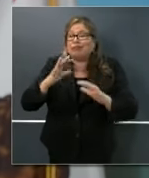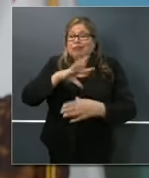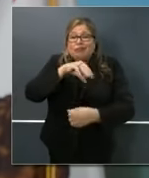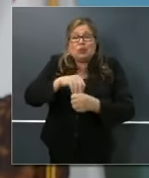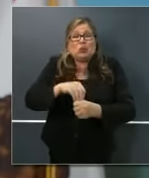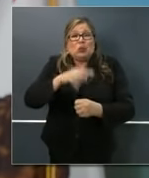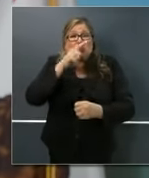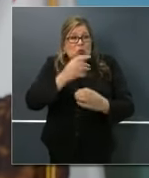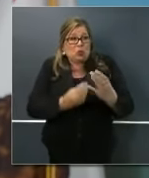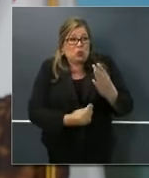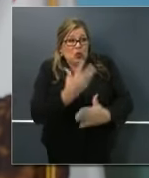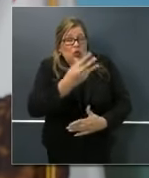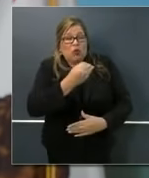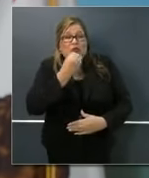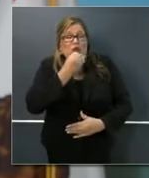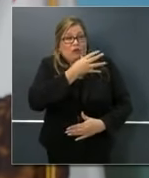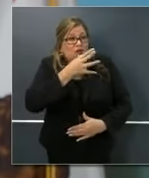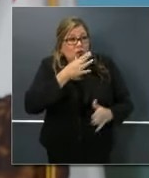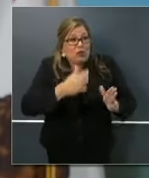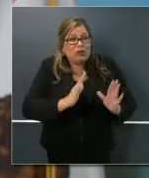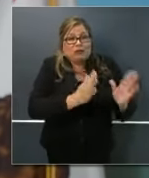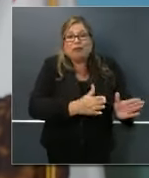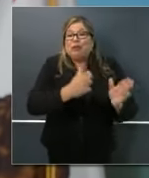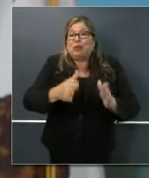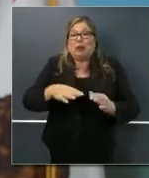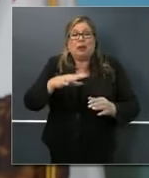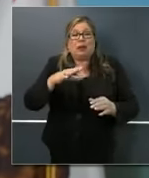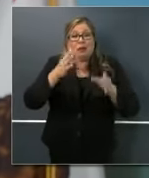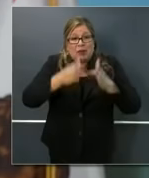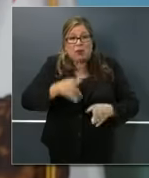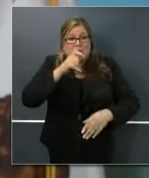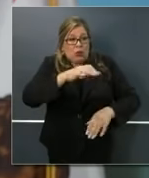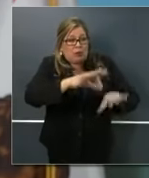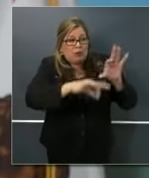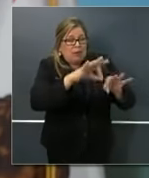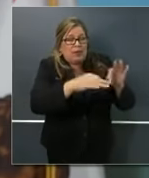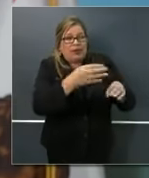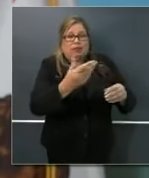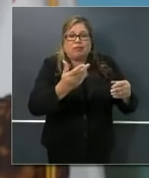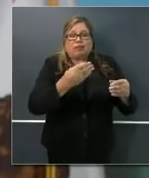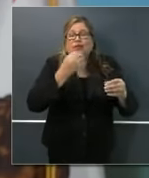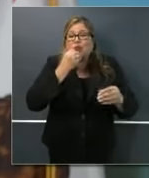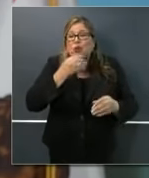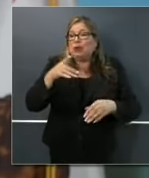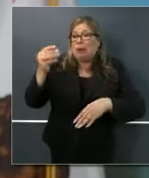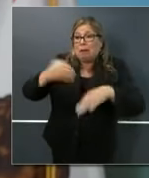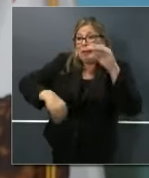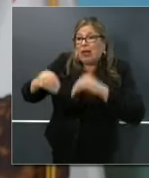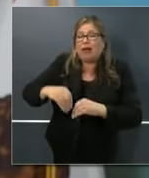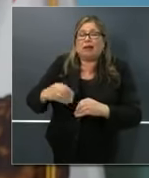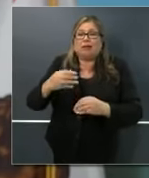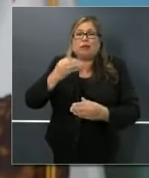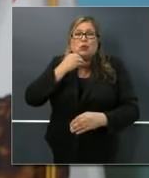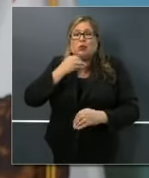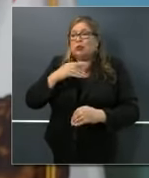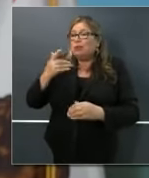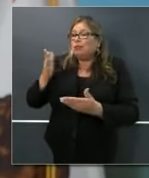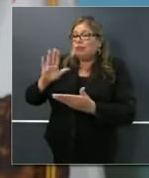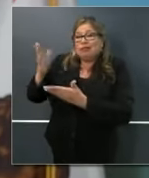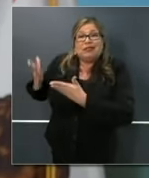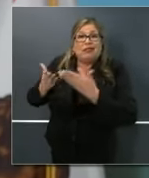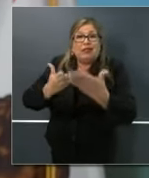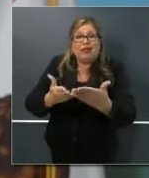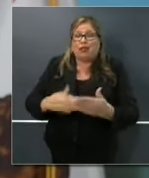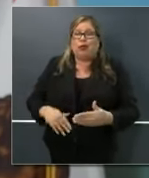our food, the people that pick our food, the people that pack our food, deliver our food, cook, serve,